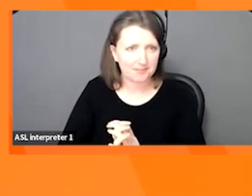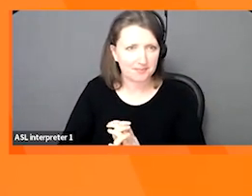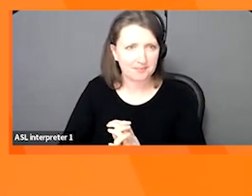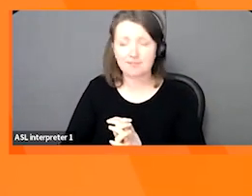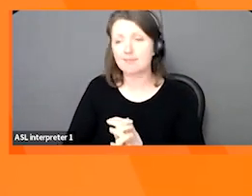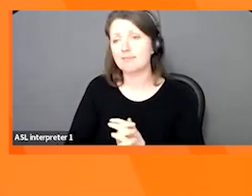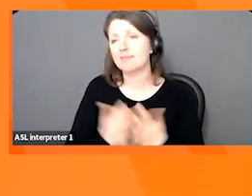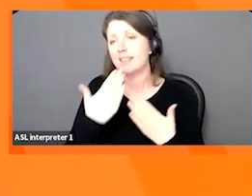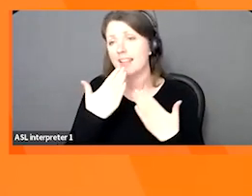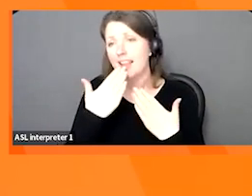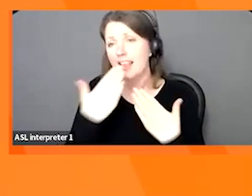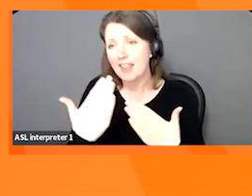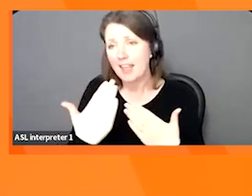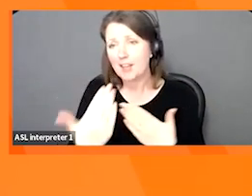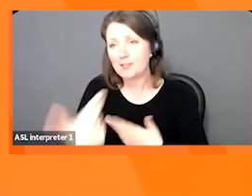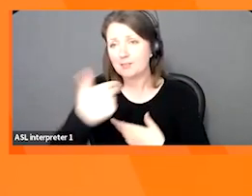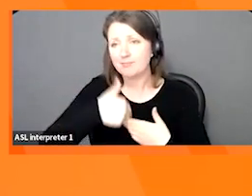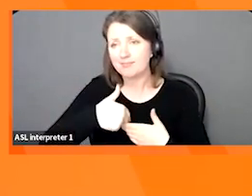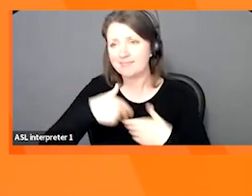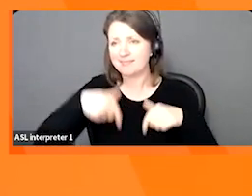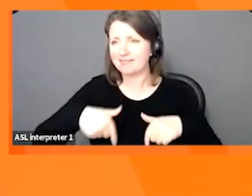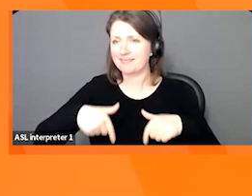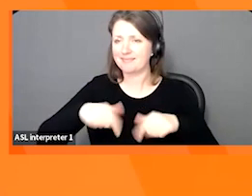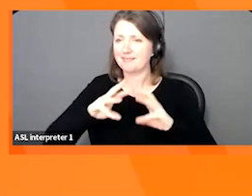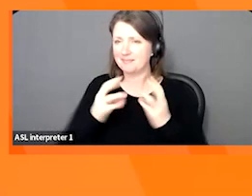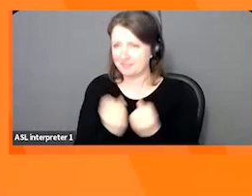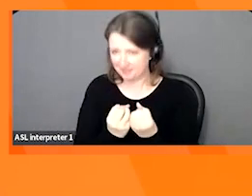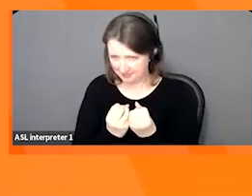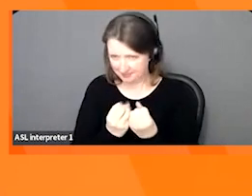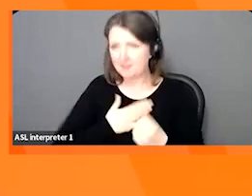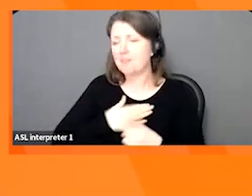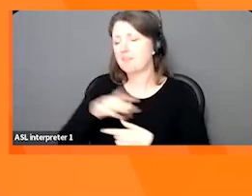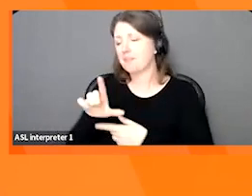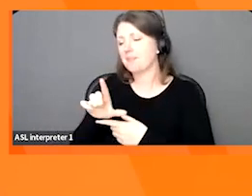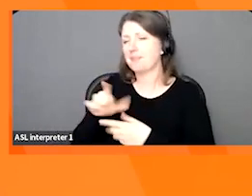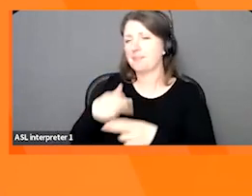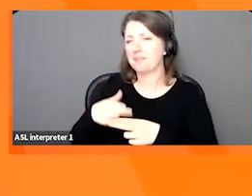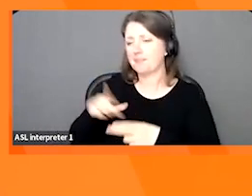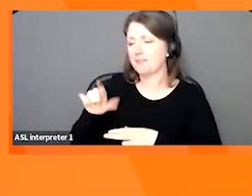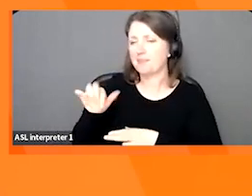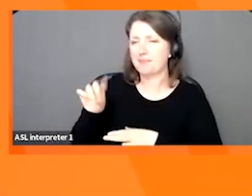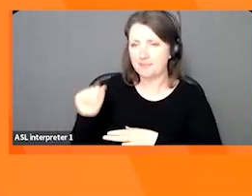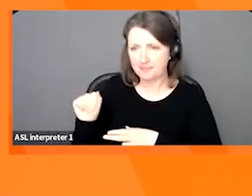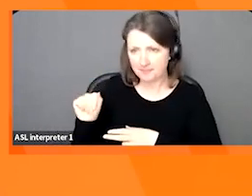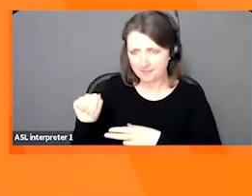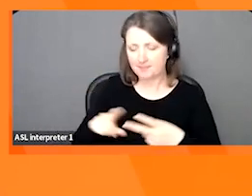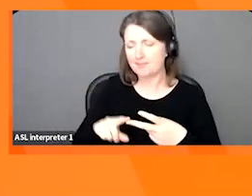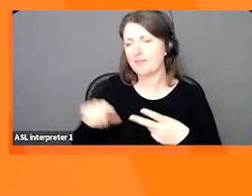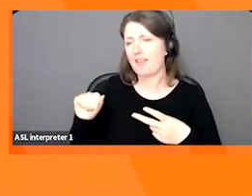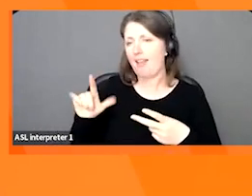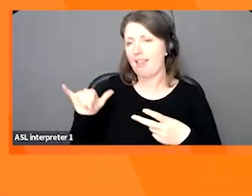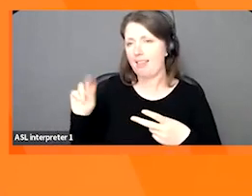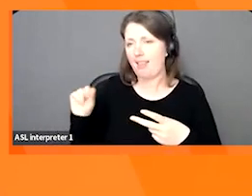So thanks, everyone, for joining us today. Again, I'm Linda Antoniades. I'm joined by my colleague, Alain